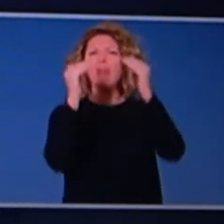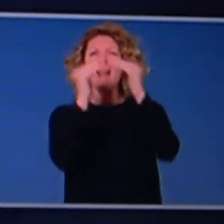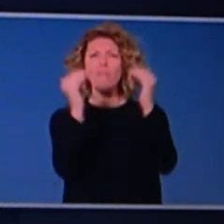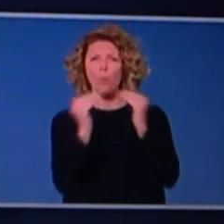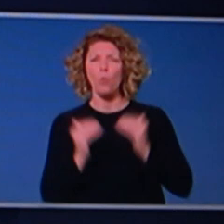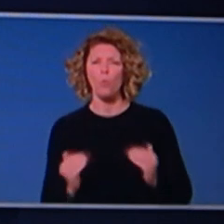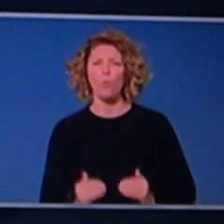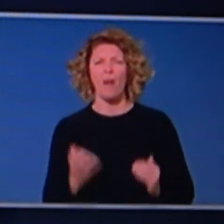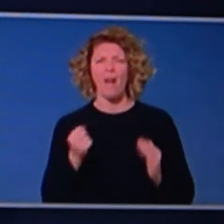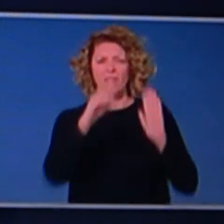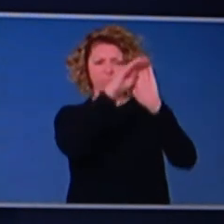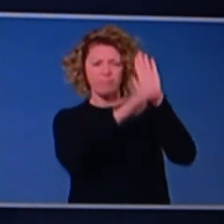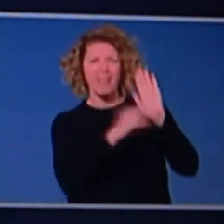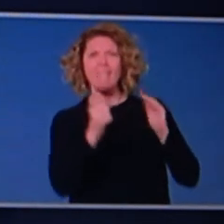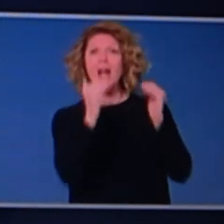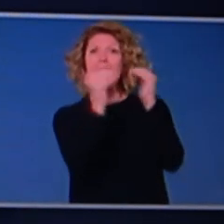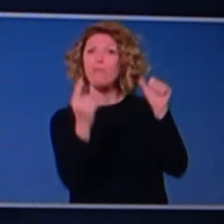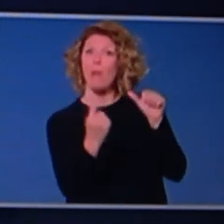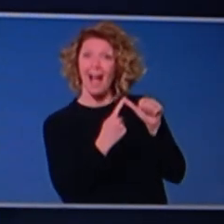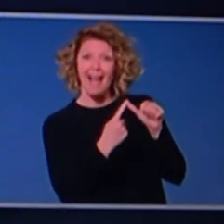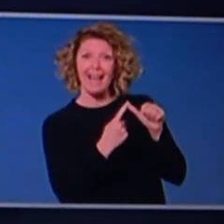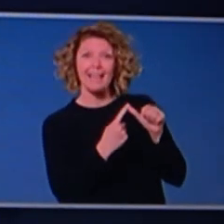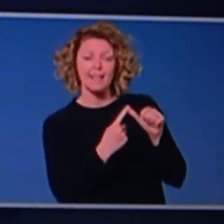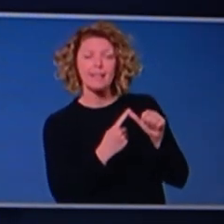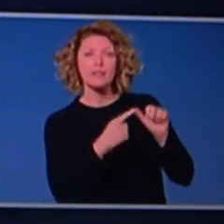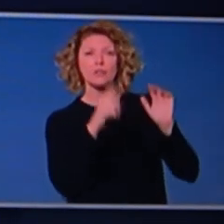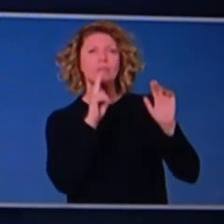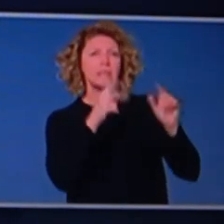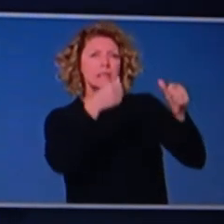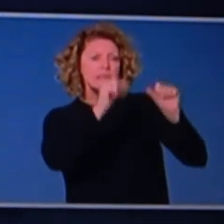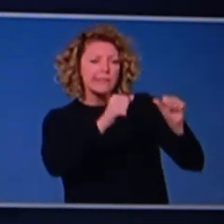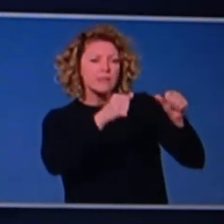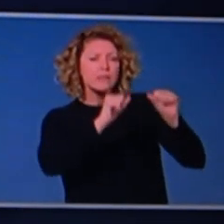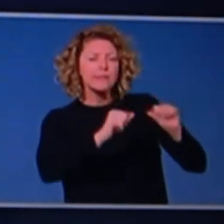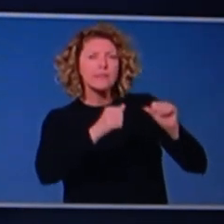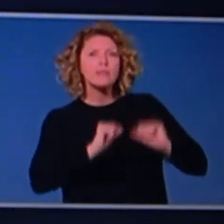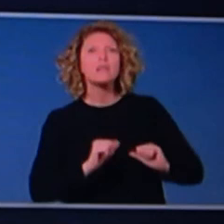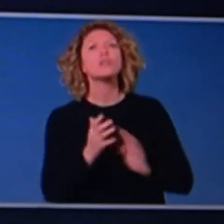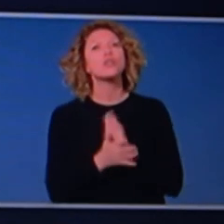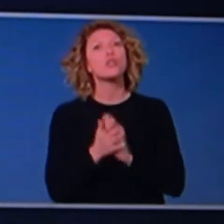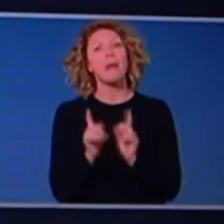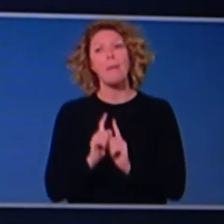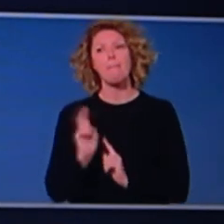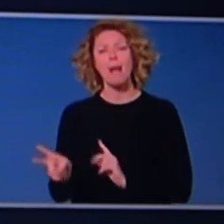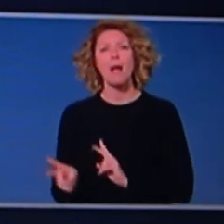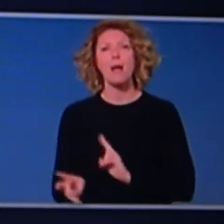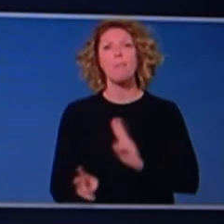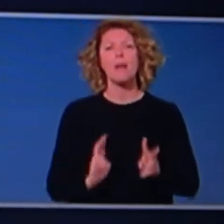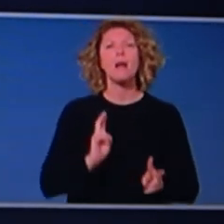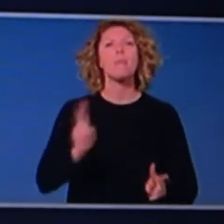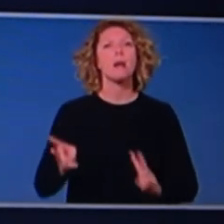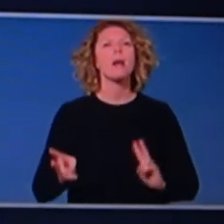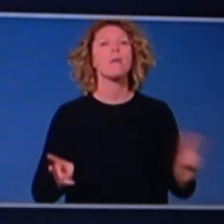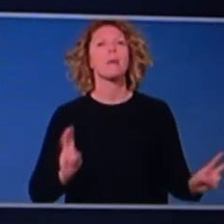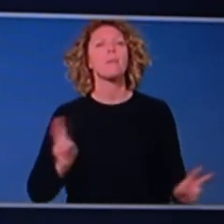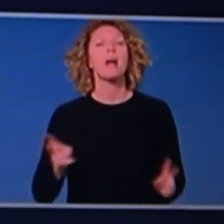as the national cabinet considers opening up, the capacity to move around, the opportunity goes then